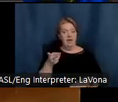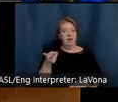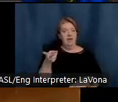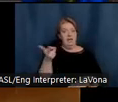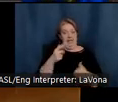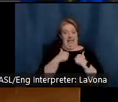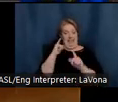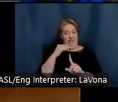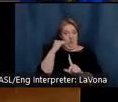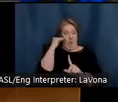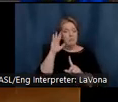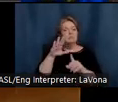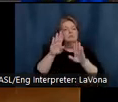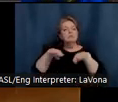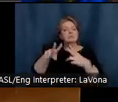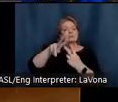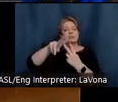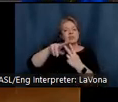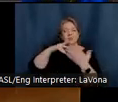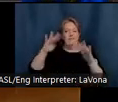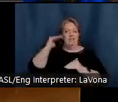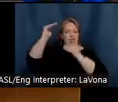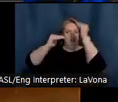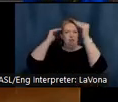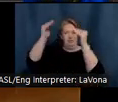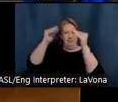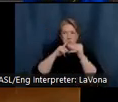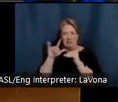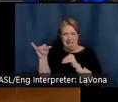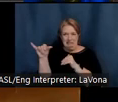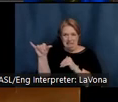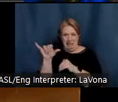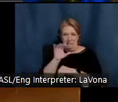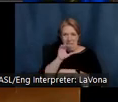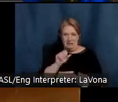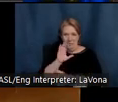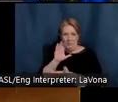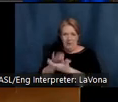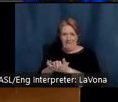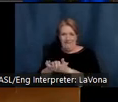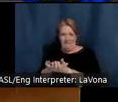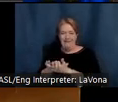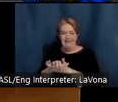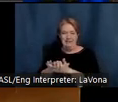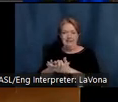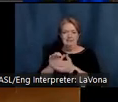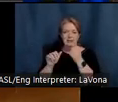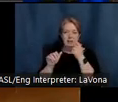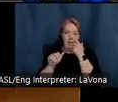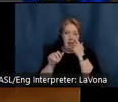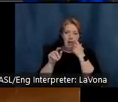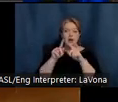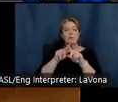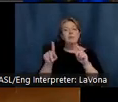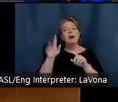grown adults similar to the age of Selma. However, their children and sorry, their grandchildren